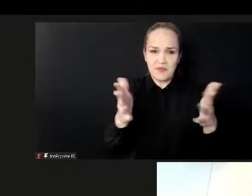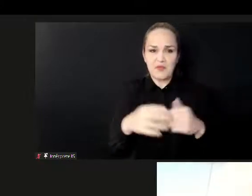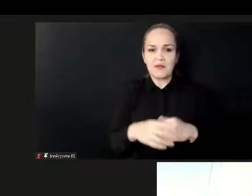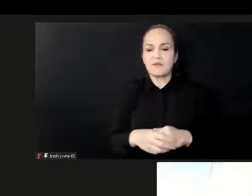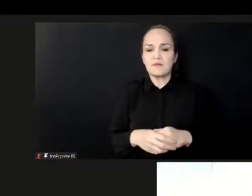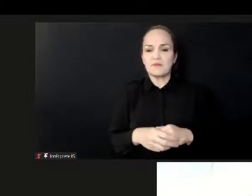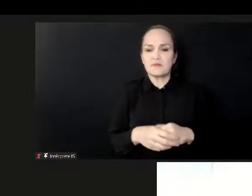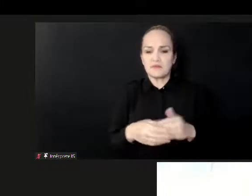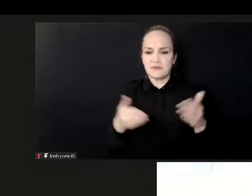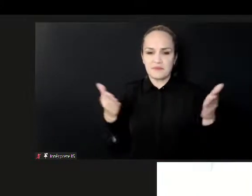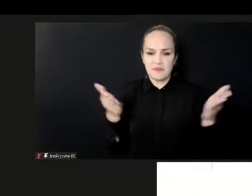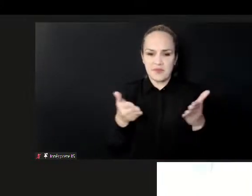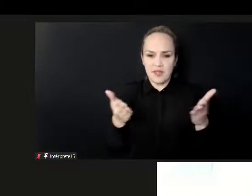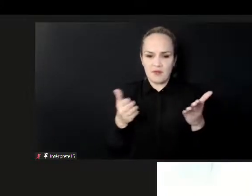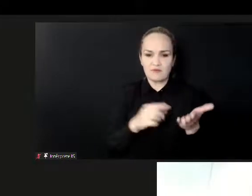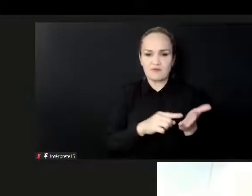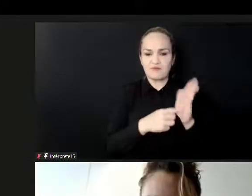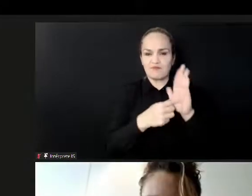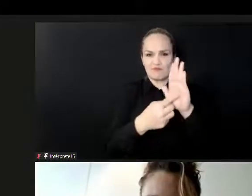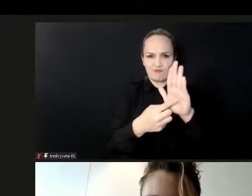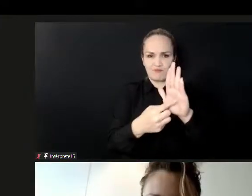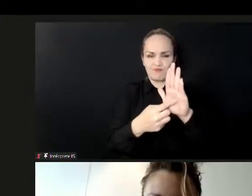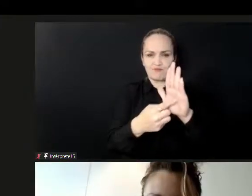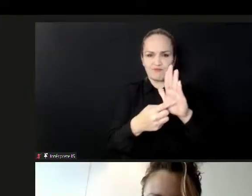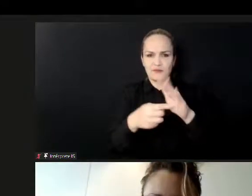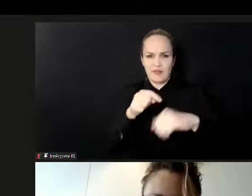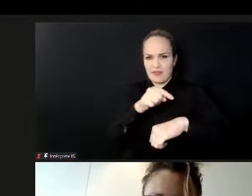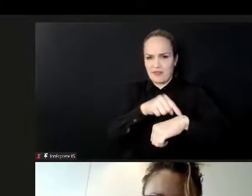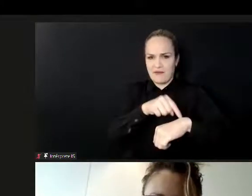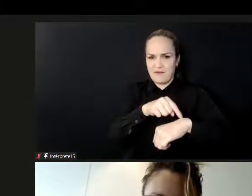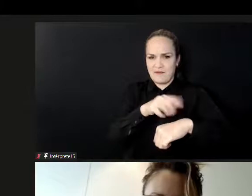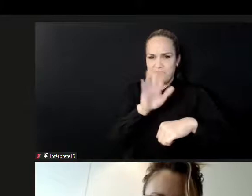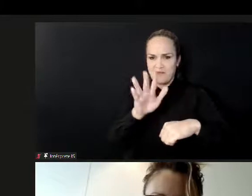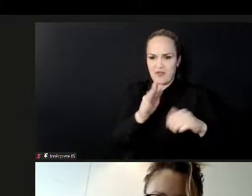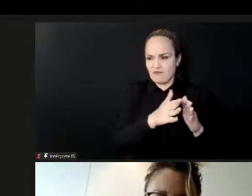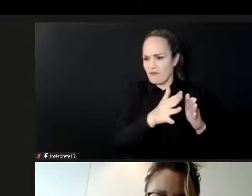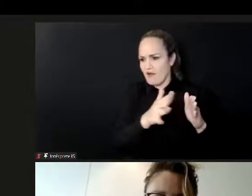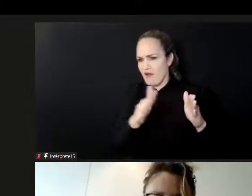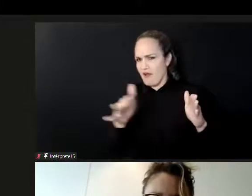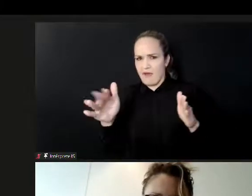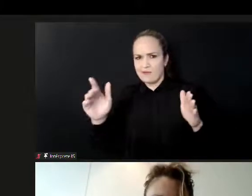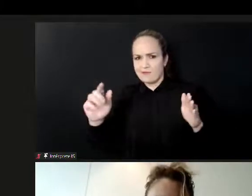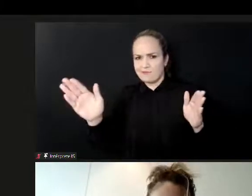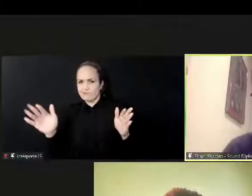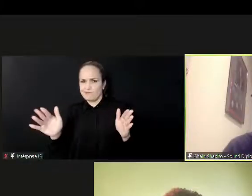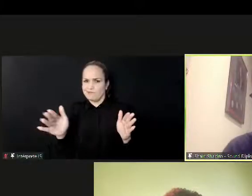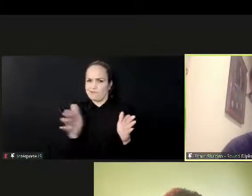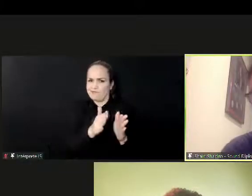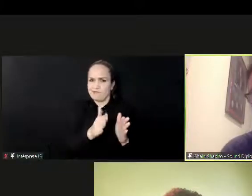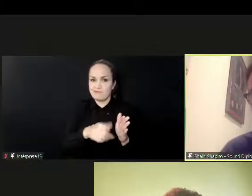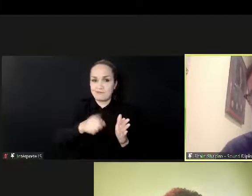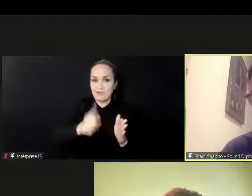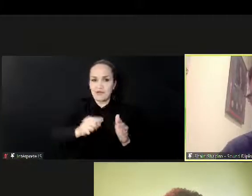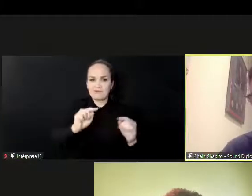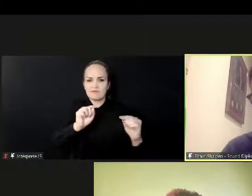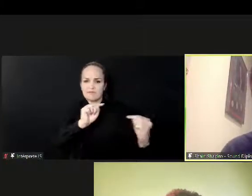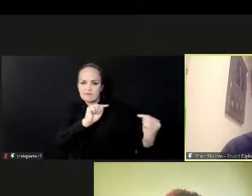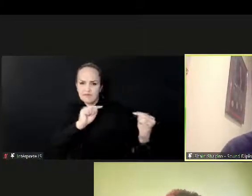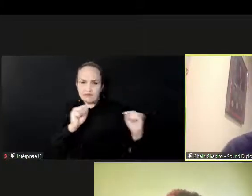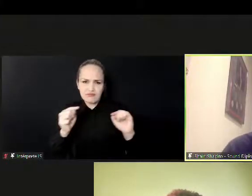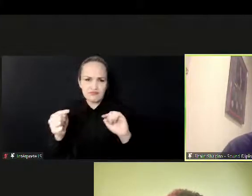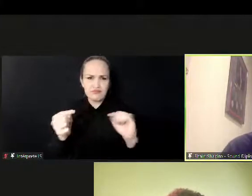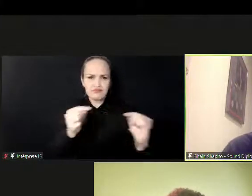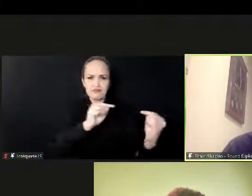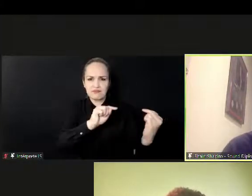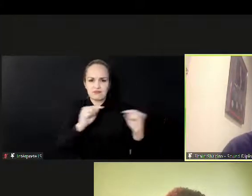we're going to try to have a bit of a discussion as well rather than just everyone each speaking. So I just want everyone to very quickly